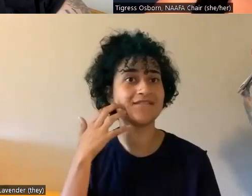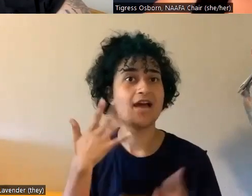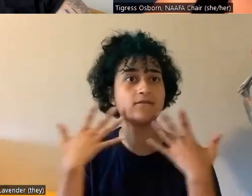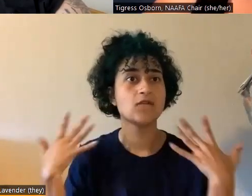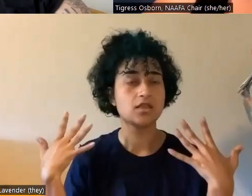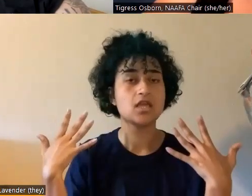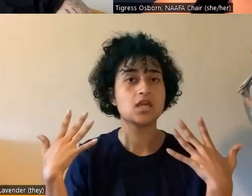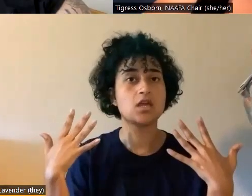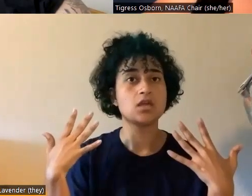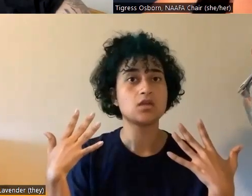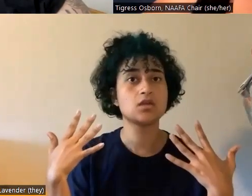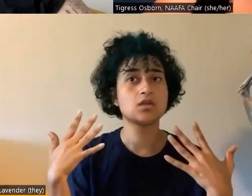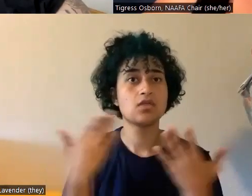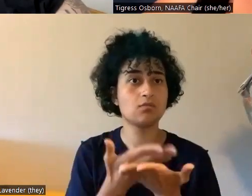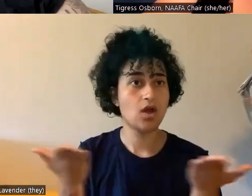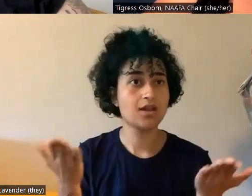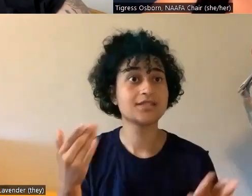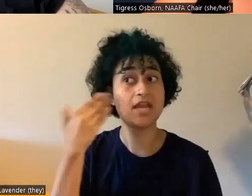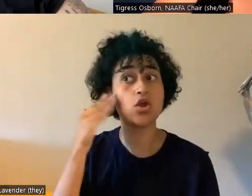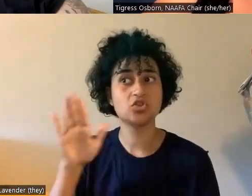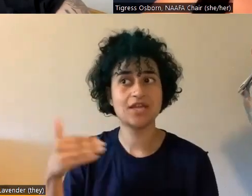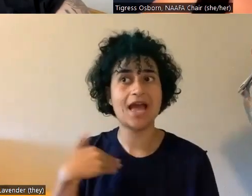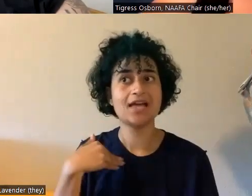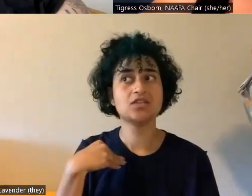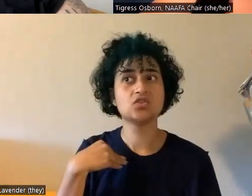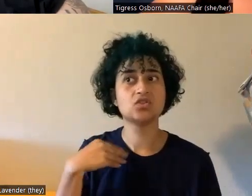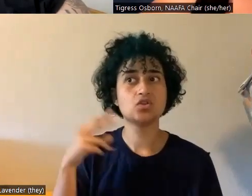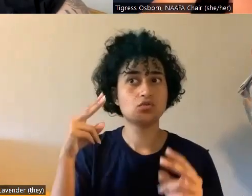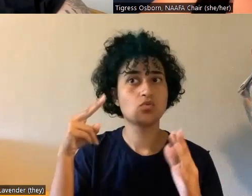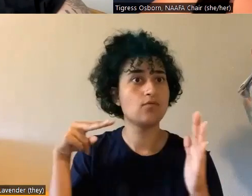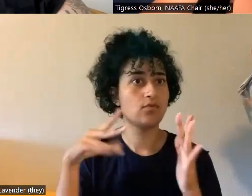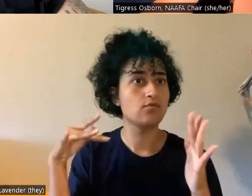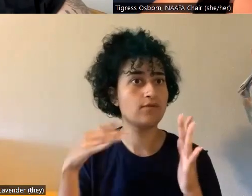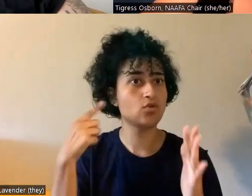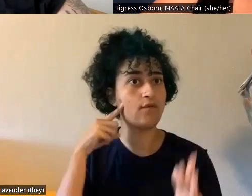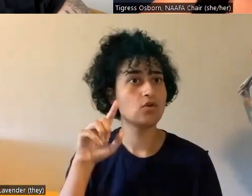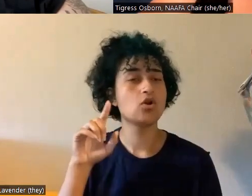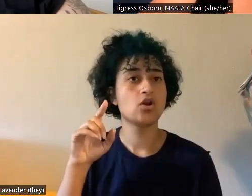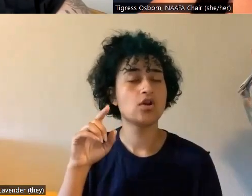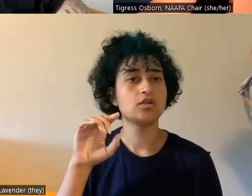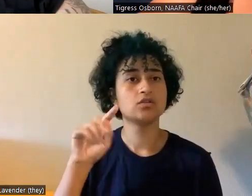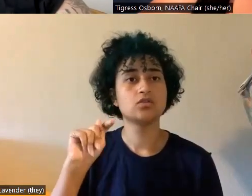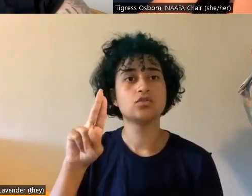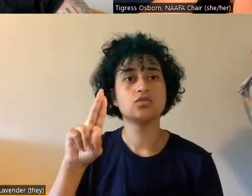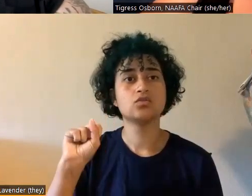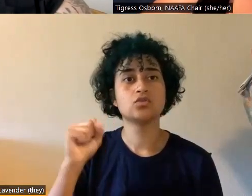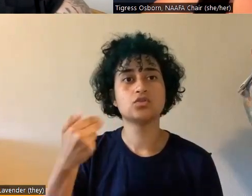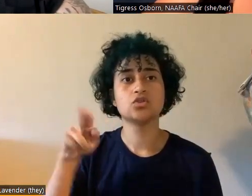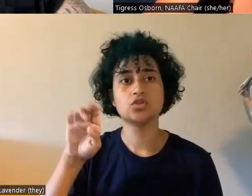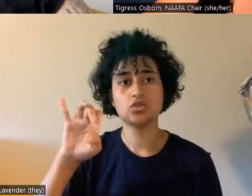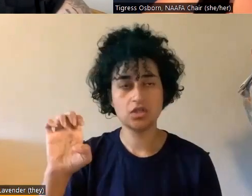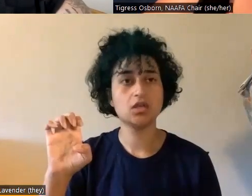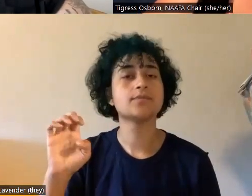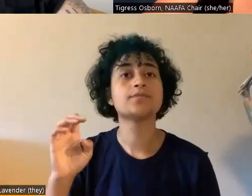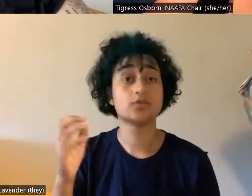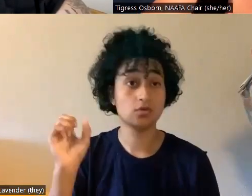Tushy Bidet review on there. So you can just look on YouTube and find, and find that fat product reviews. Um, yeah. So there are lots of